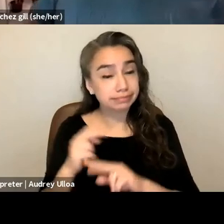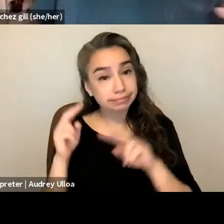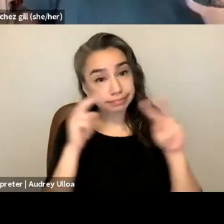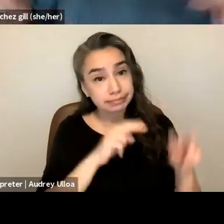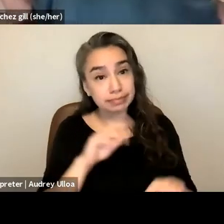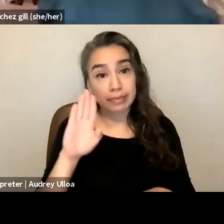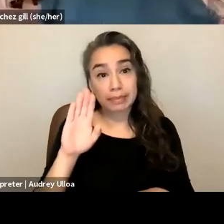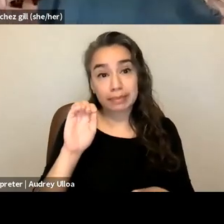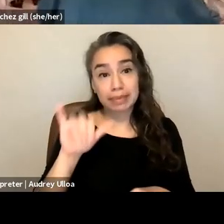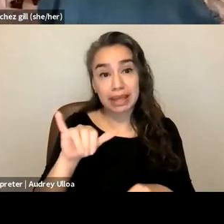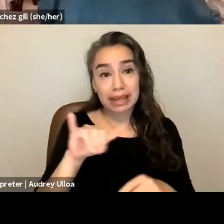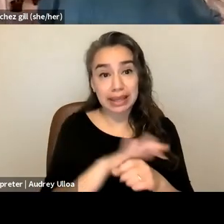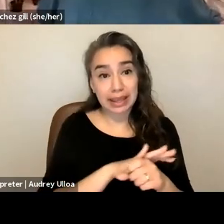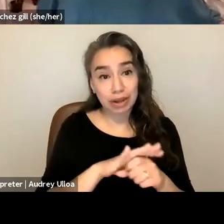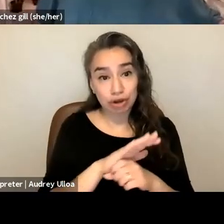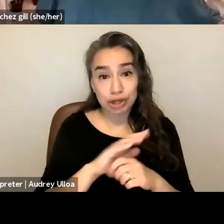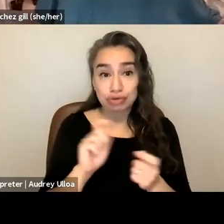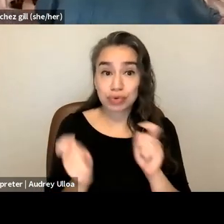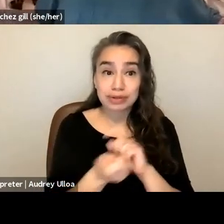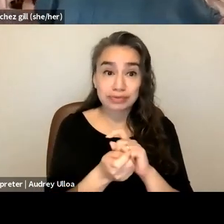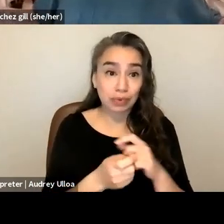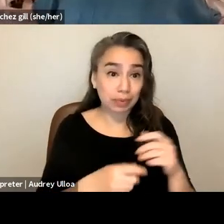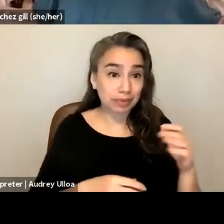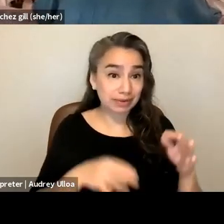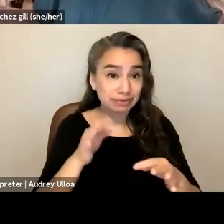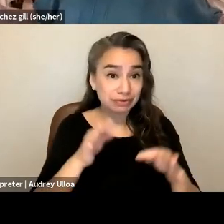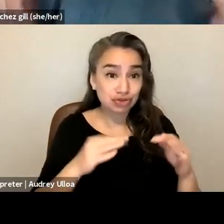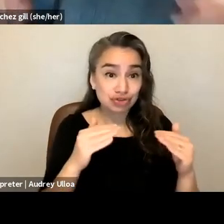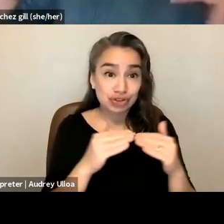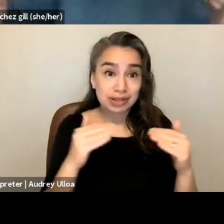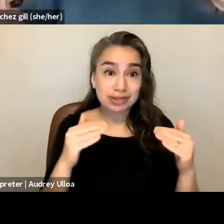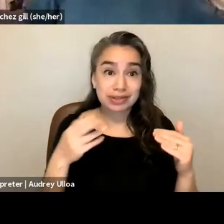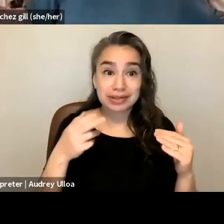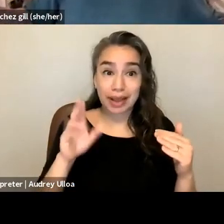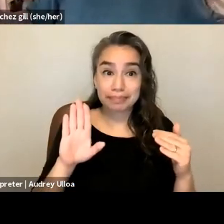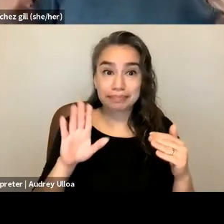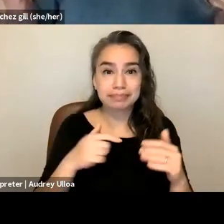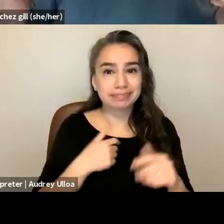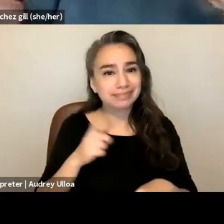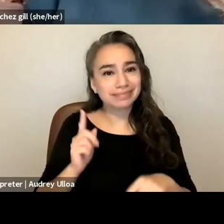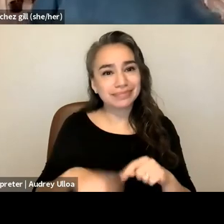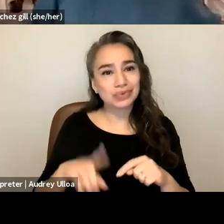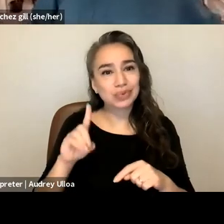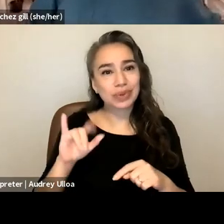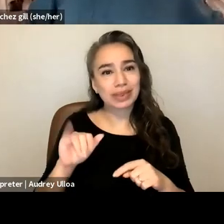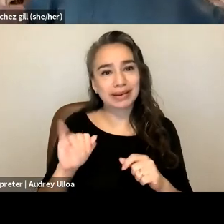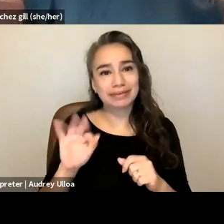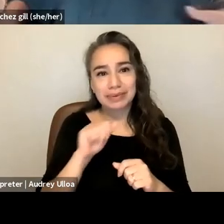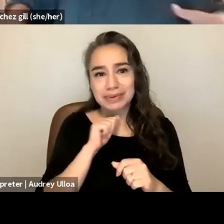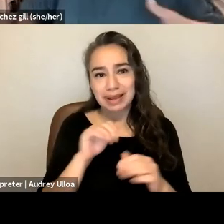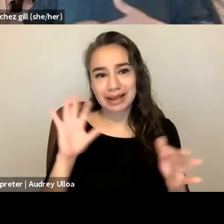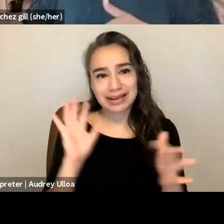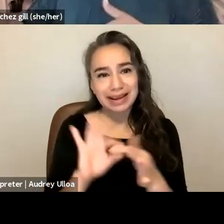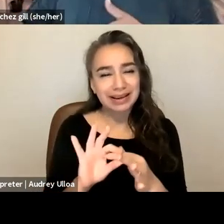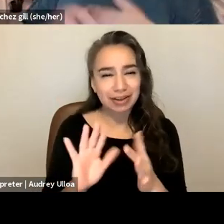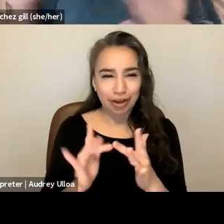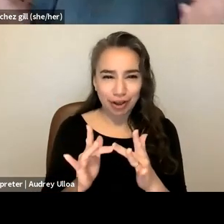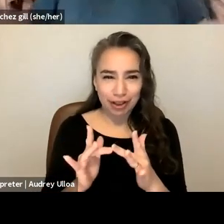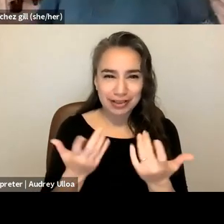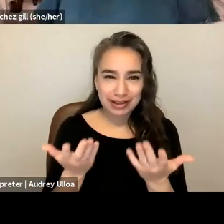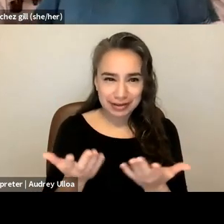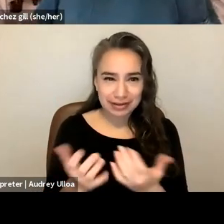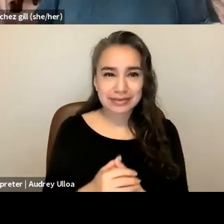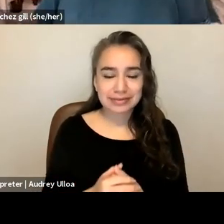hub and i couldn't have necessarily done that without um being connected to folks online so um